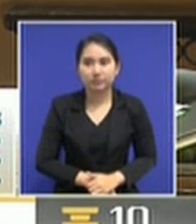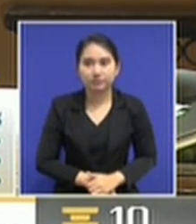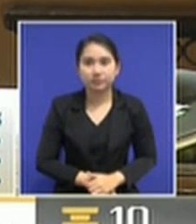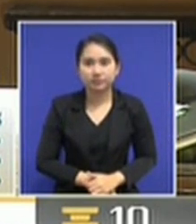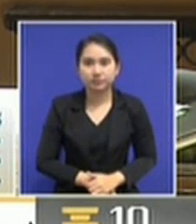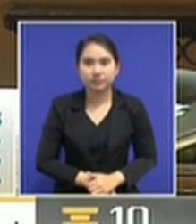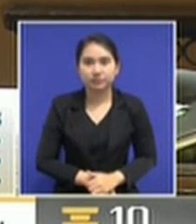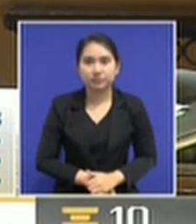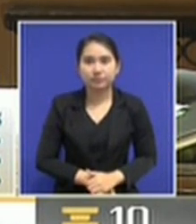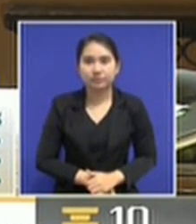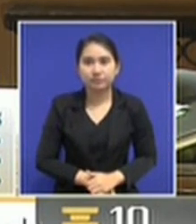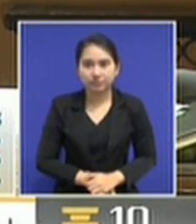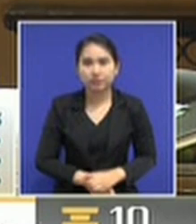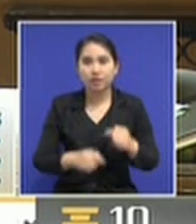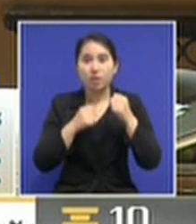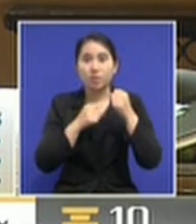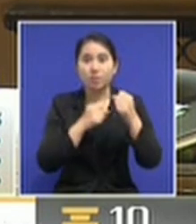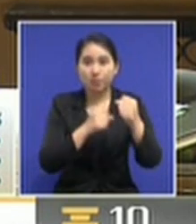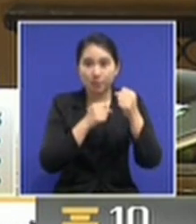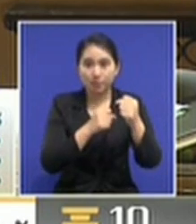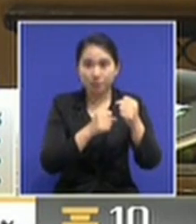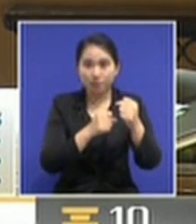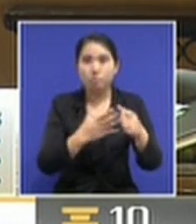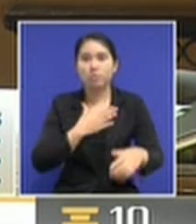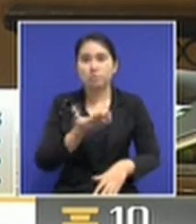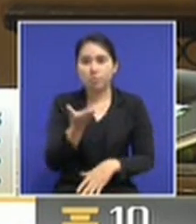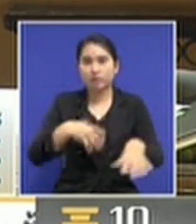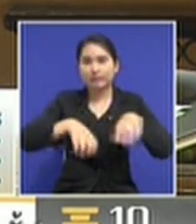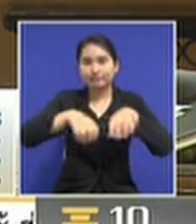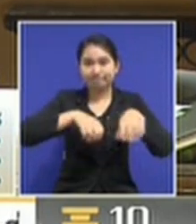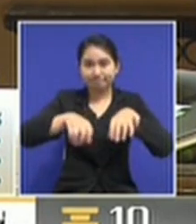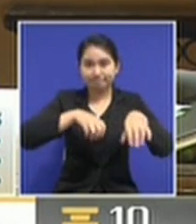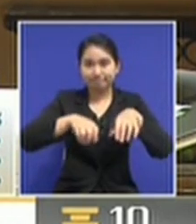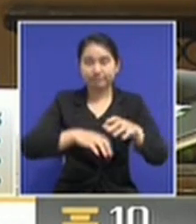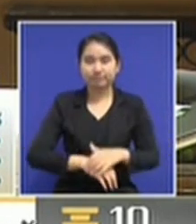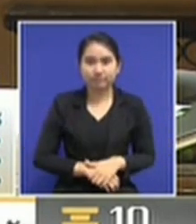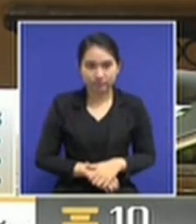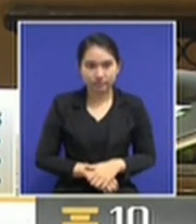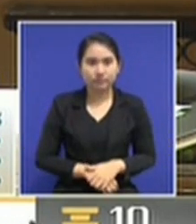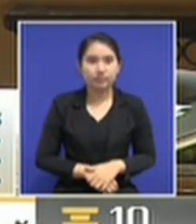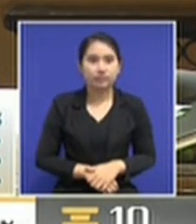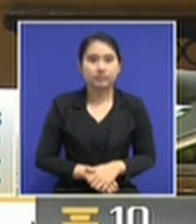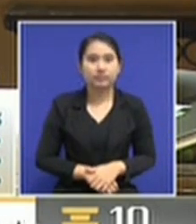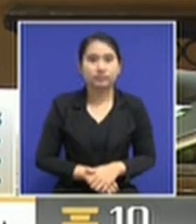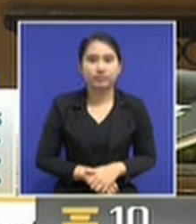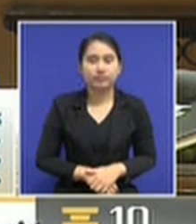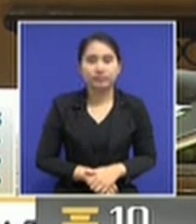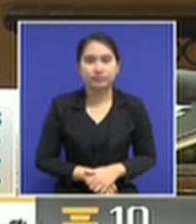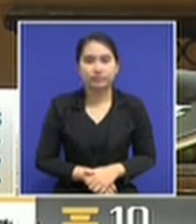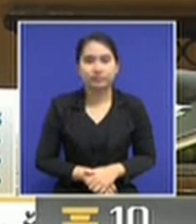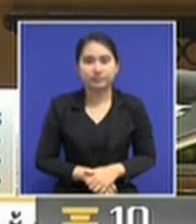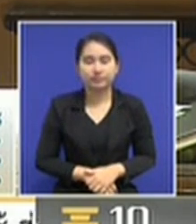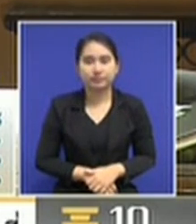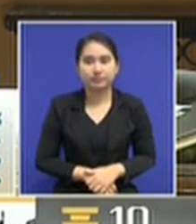country. Yes. And about last week he had an interview with Thai PBS and